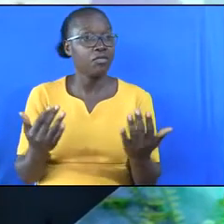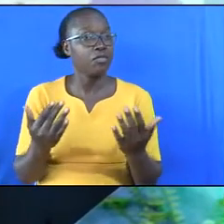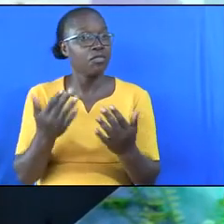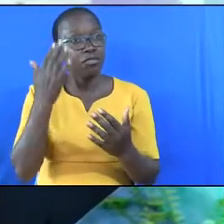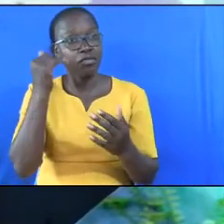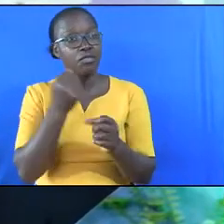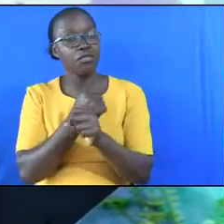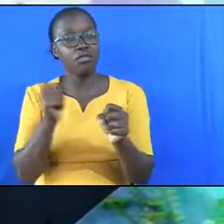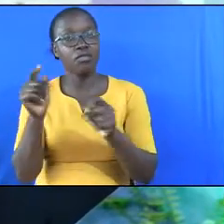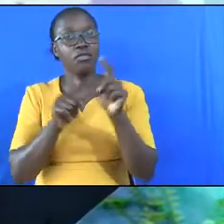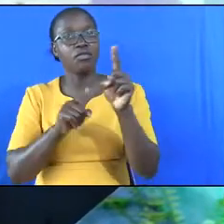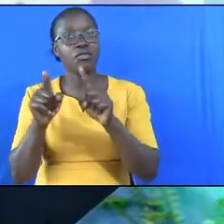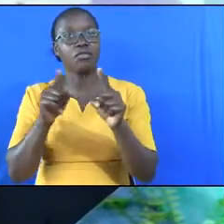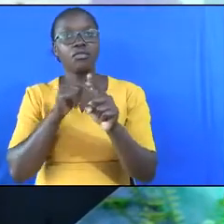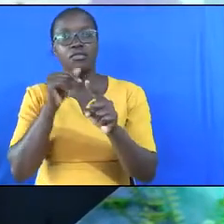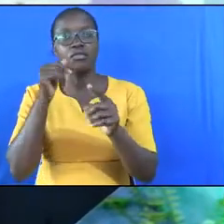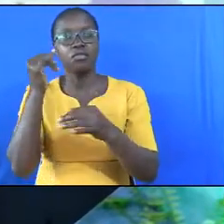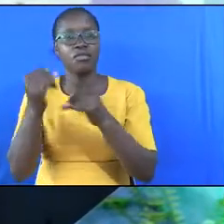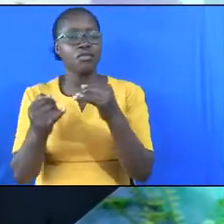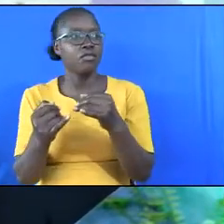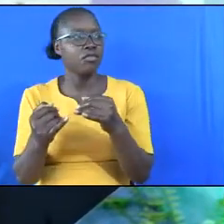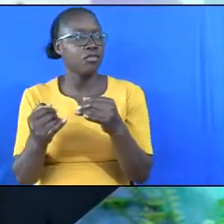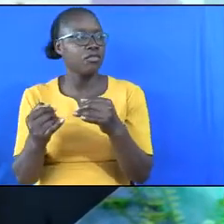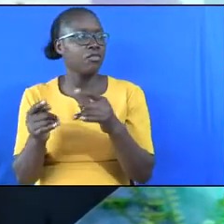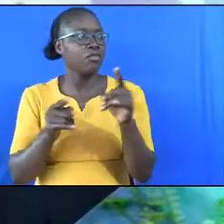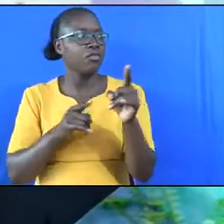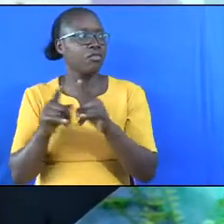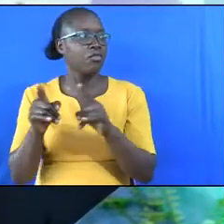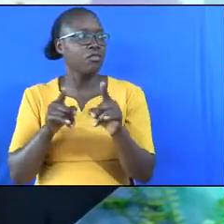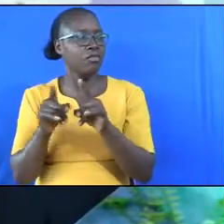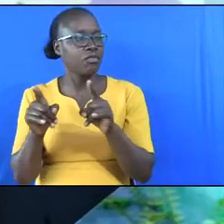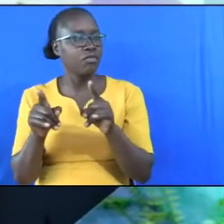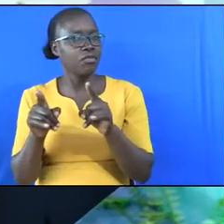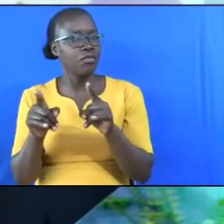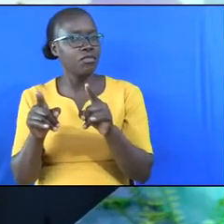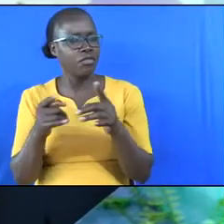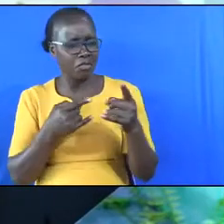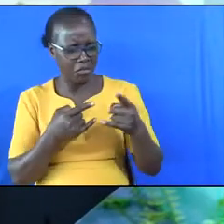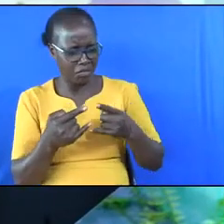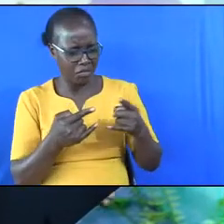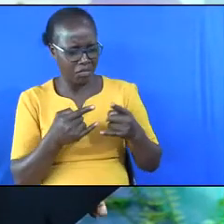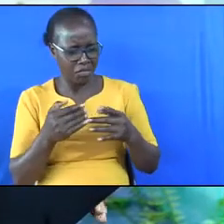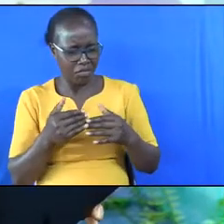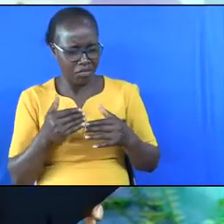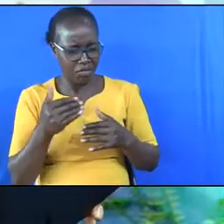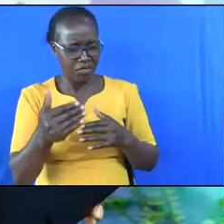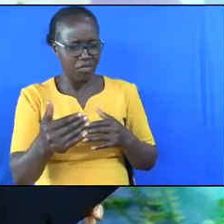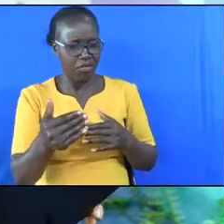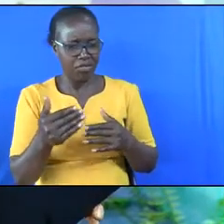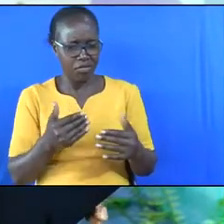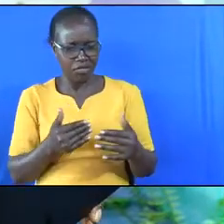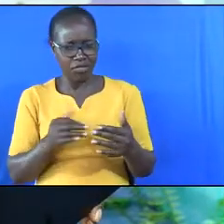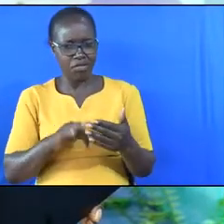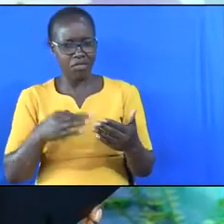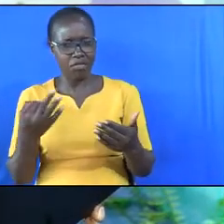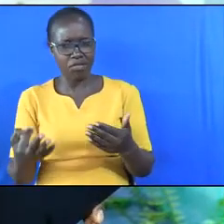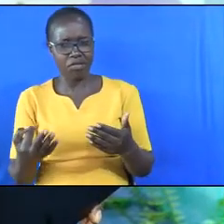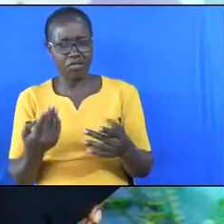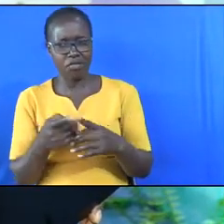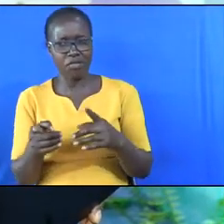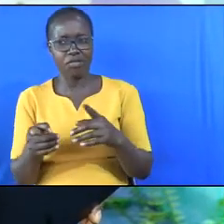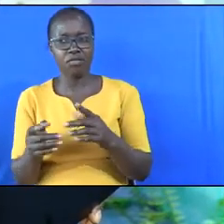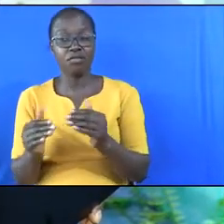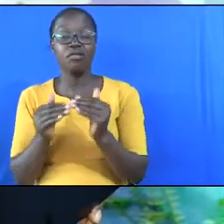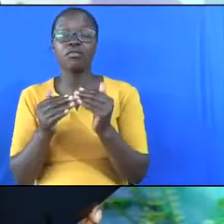salvation is a journey, not a destination. in a journey you will stumble, fall, but keep on